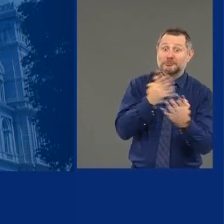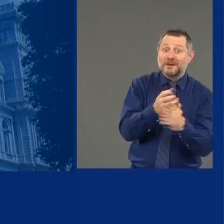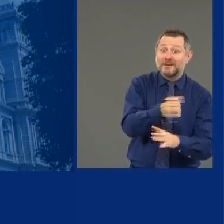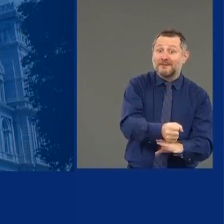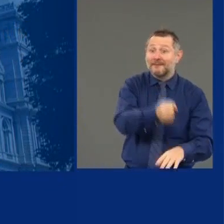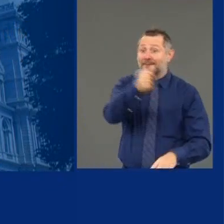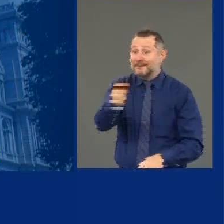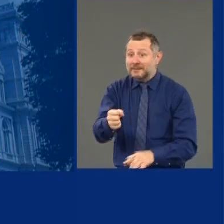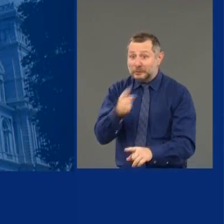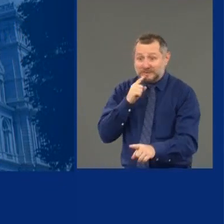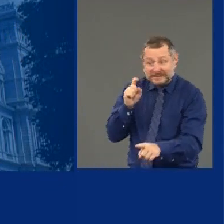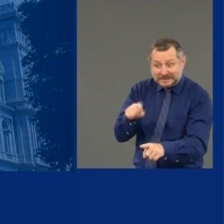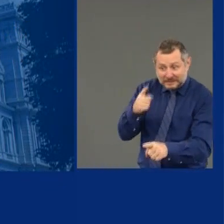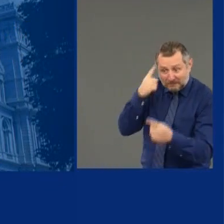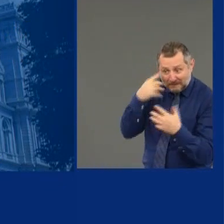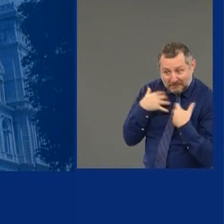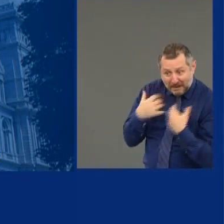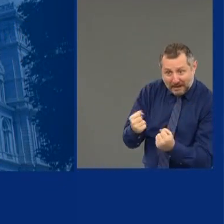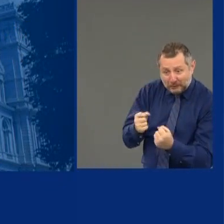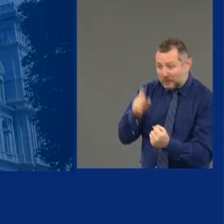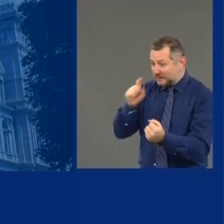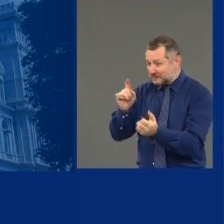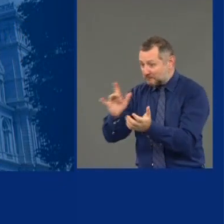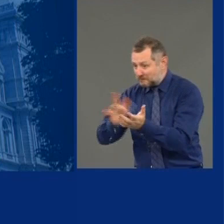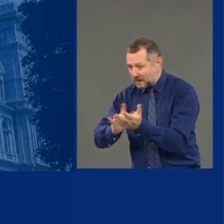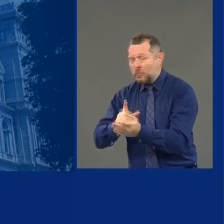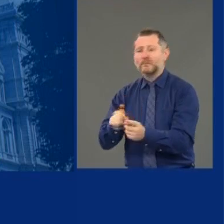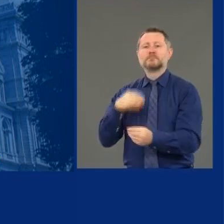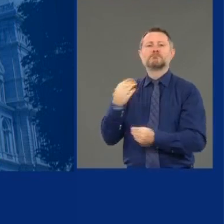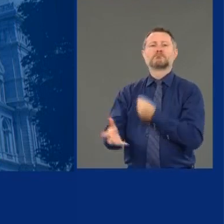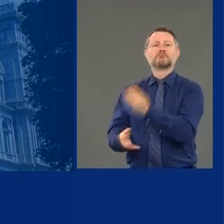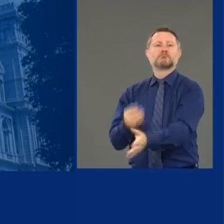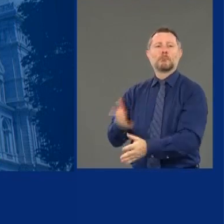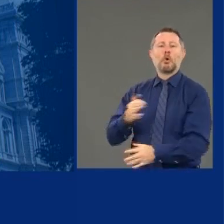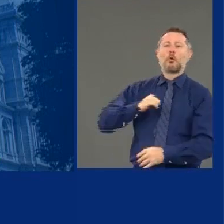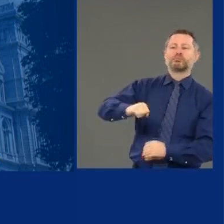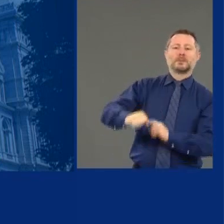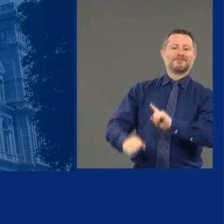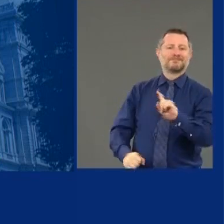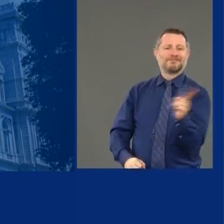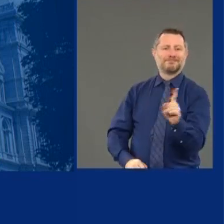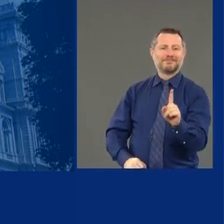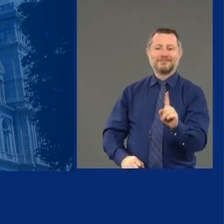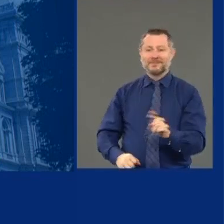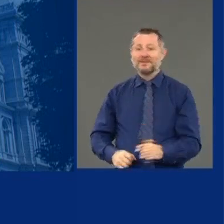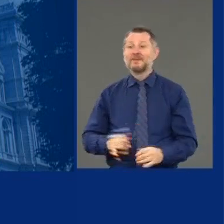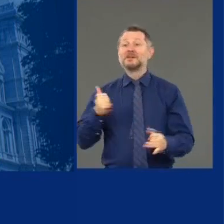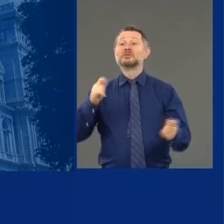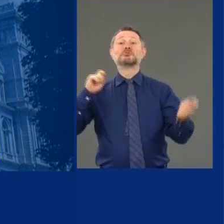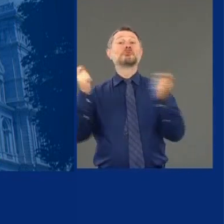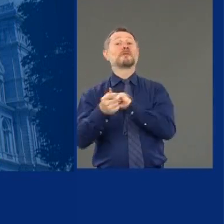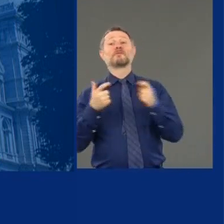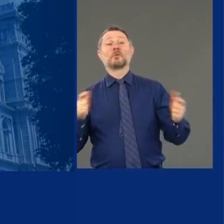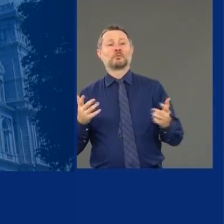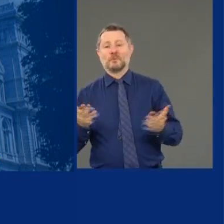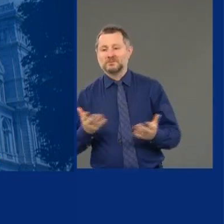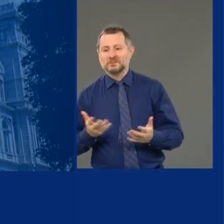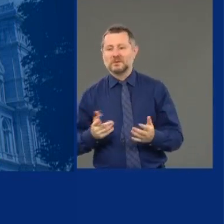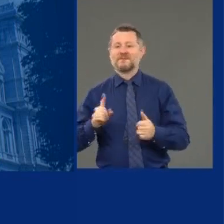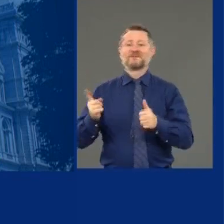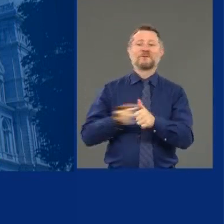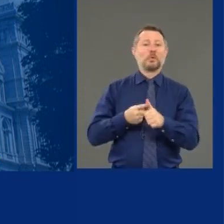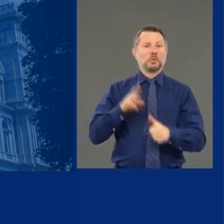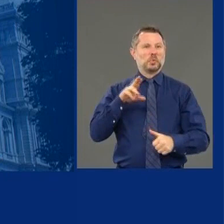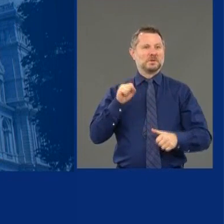require it. The major reform that we're going through in New York that is going to be the first in the first in And I